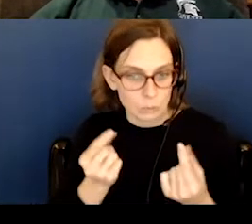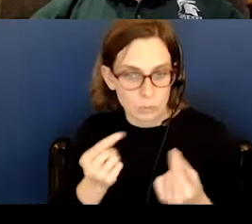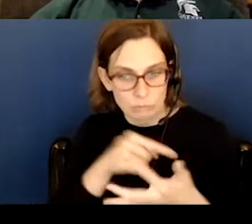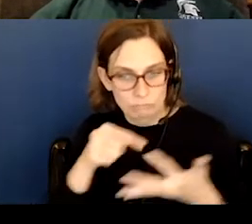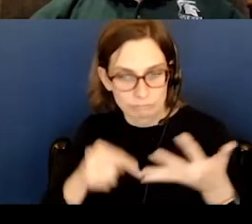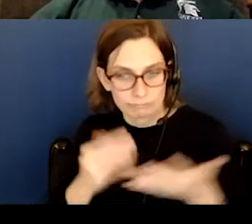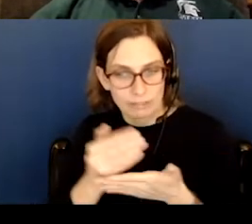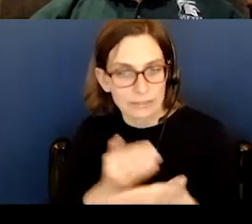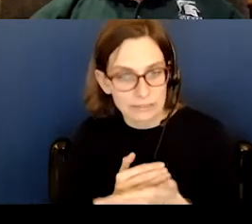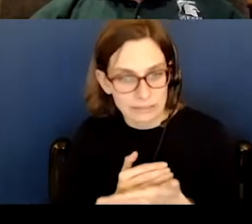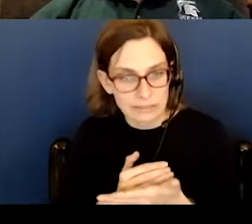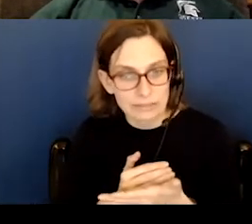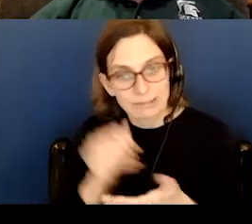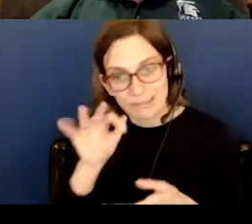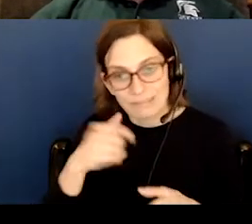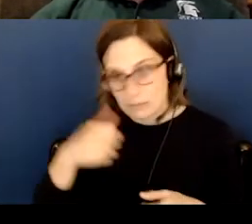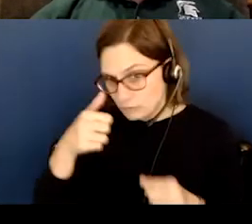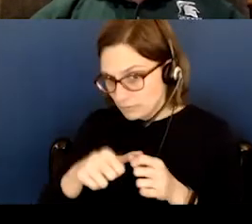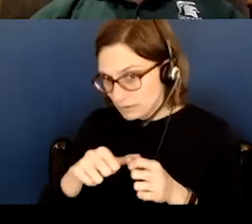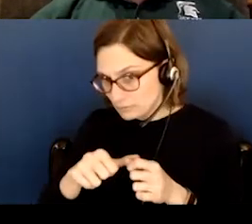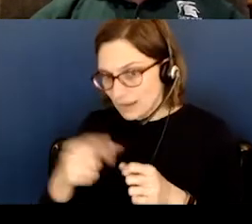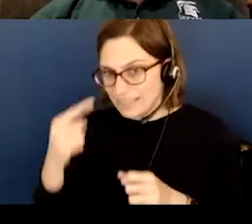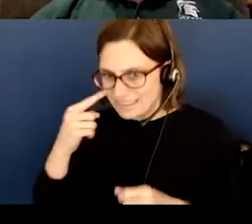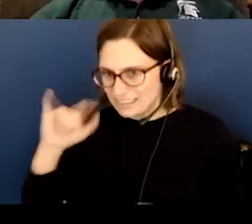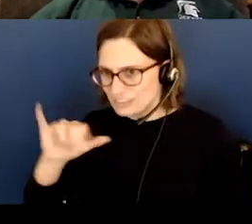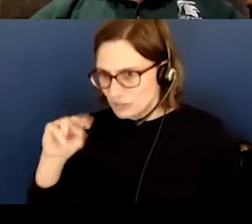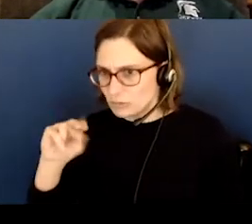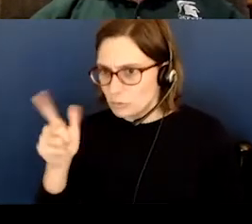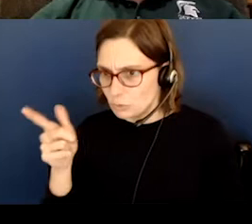you. But if I remember right, it is January 21st.